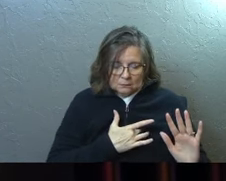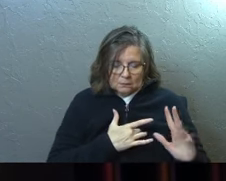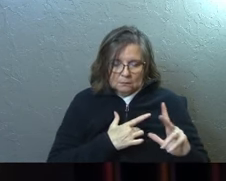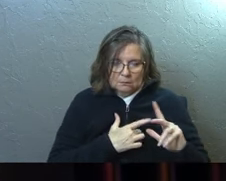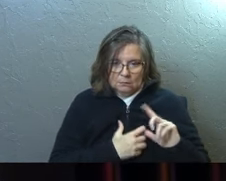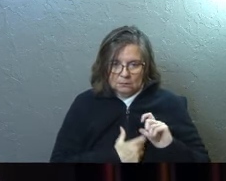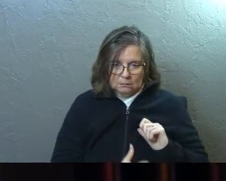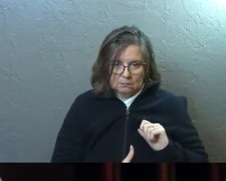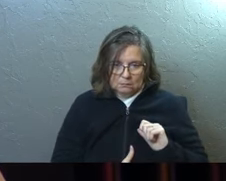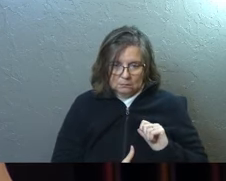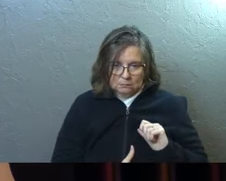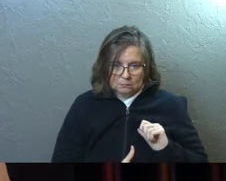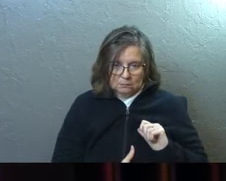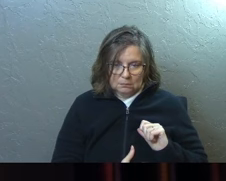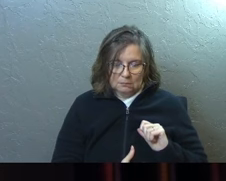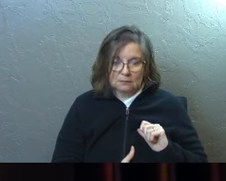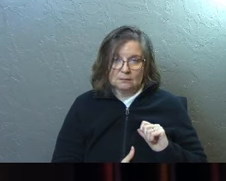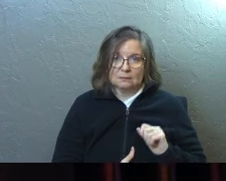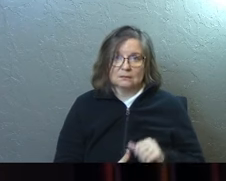me.